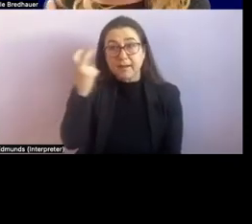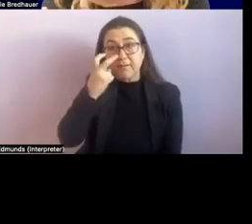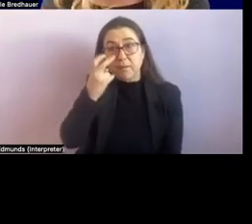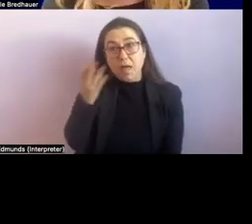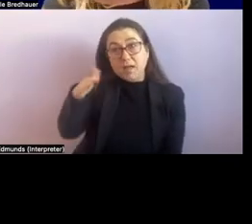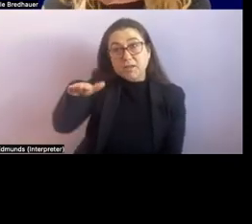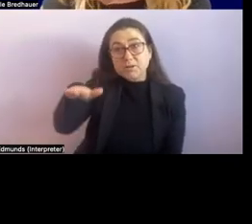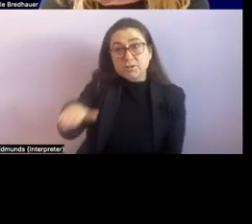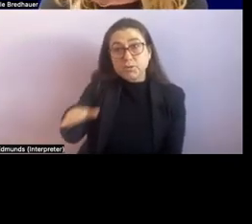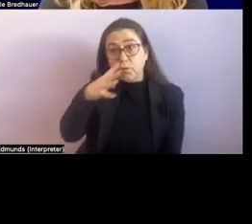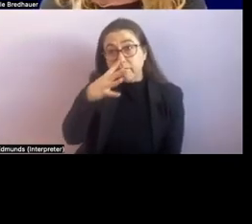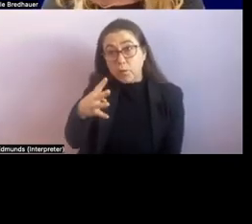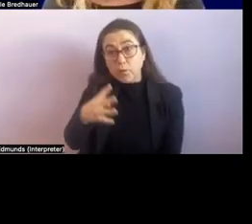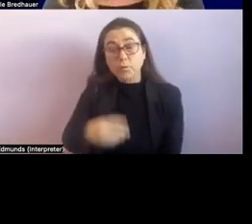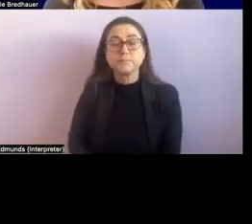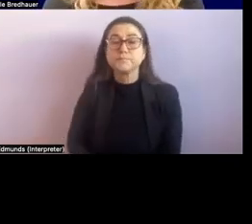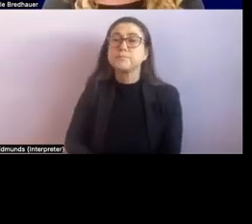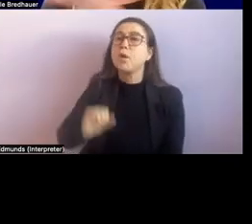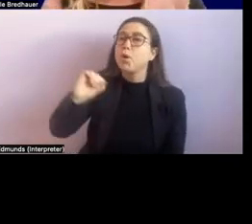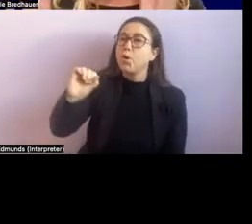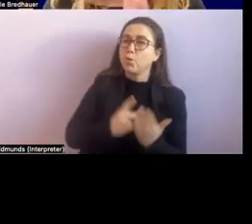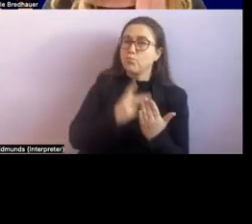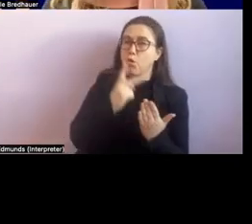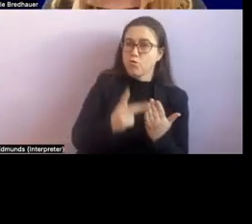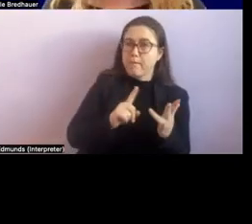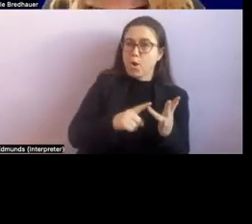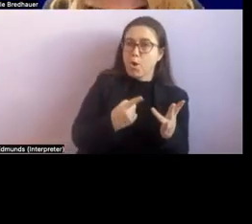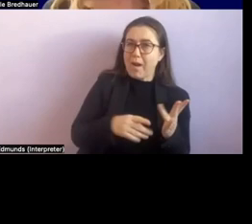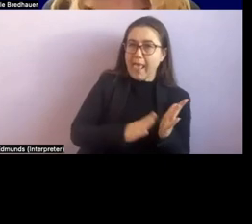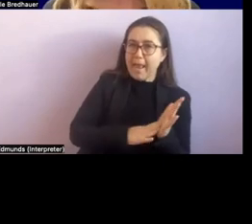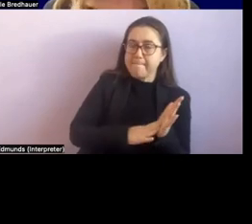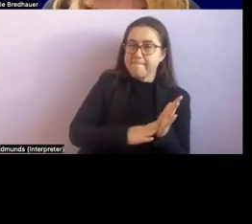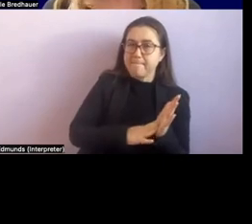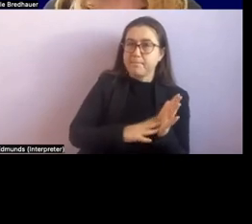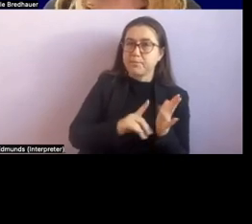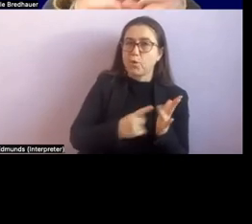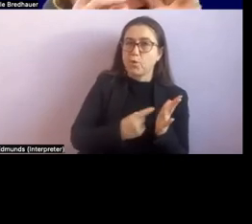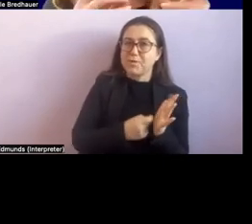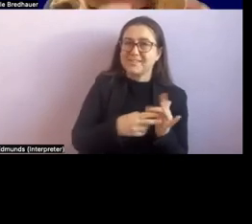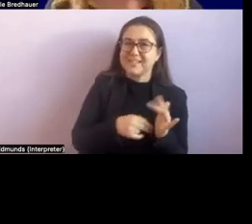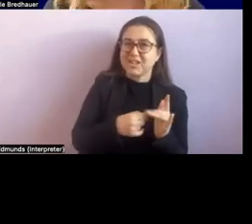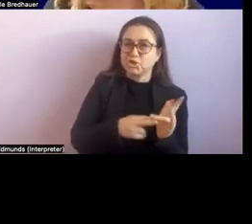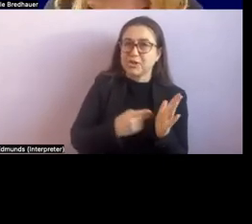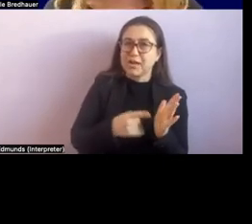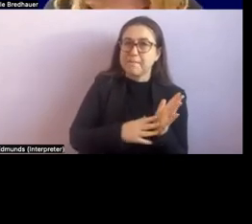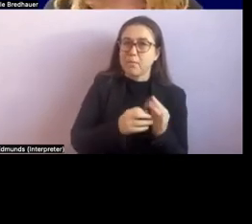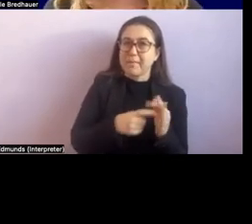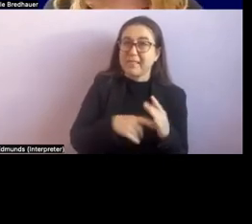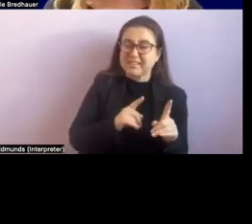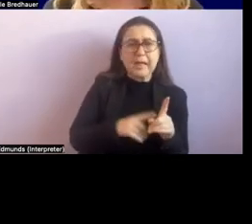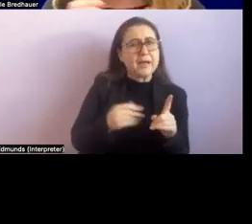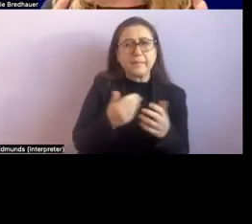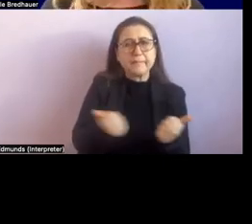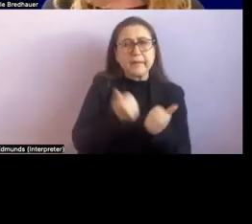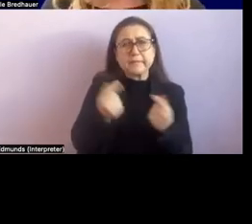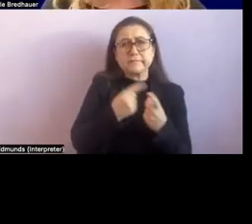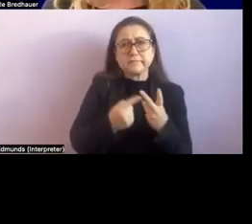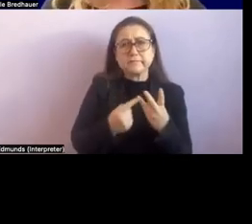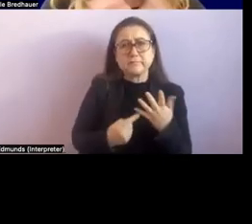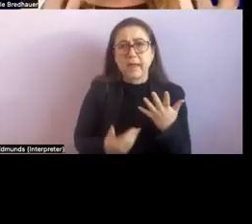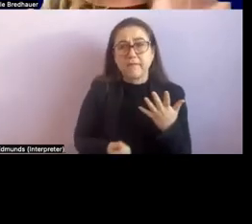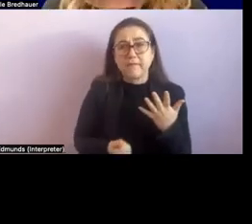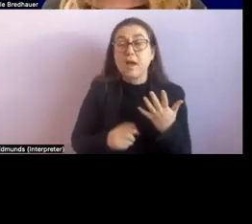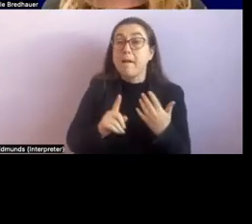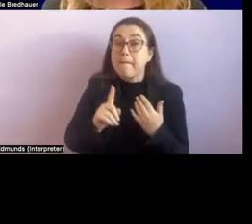In her O&M program, and there's so many layers to her program, but this part of her program, we're actually,